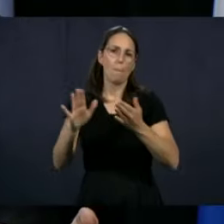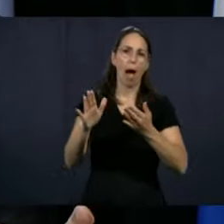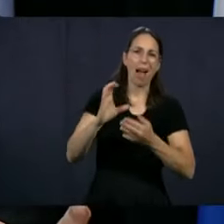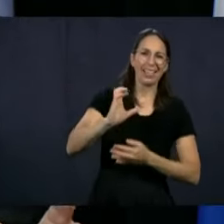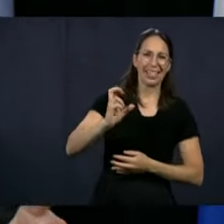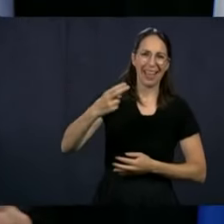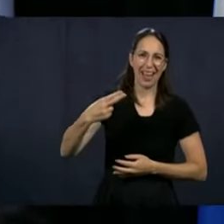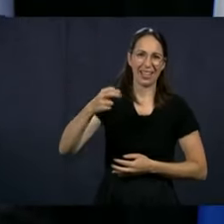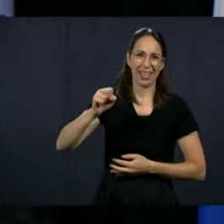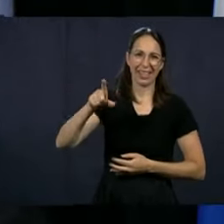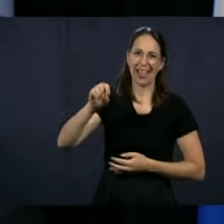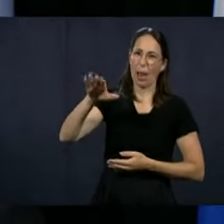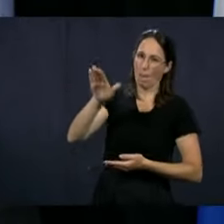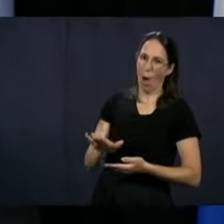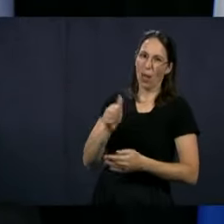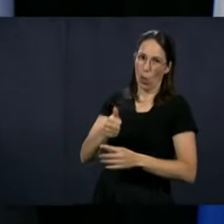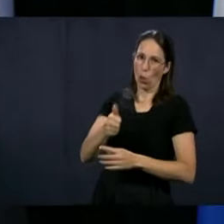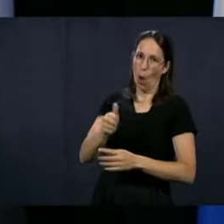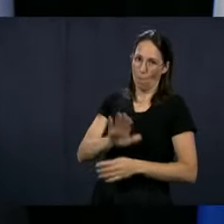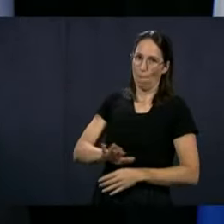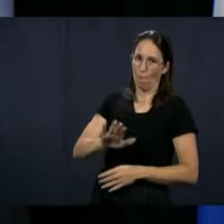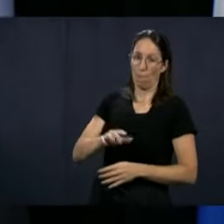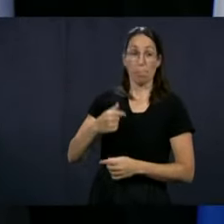than people in CHSLDs.